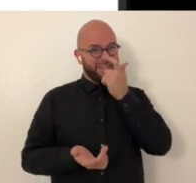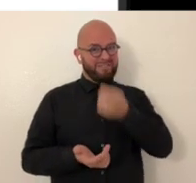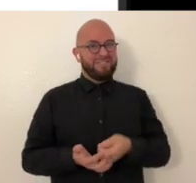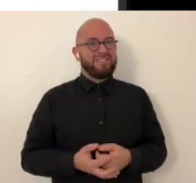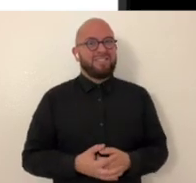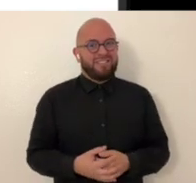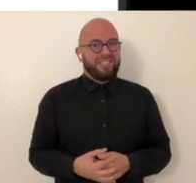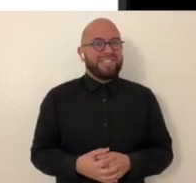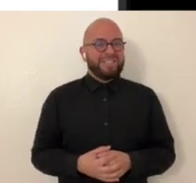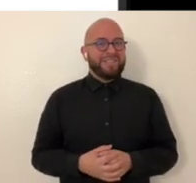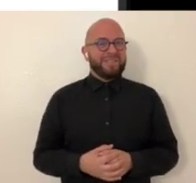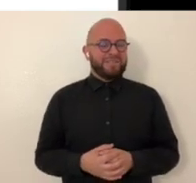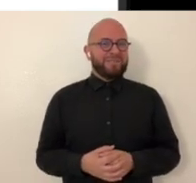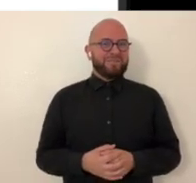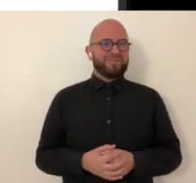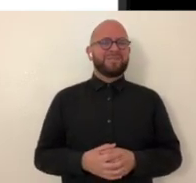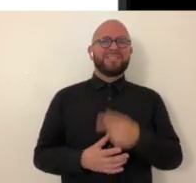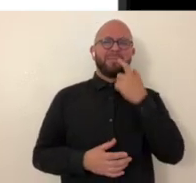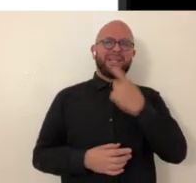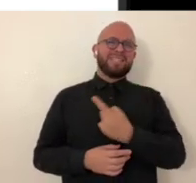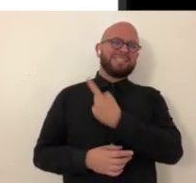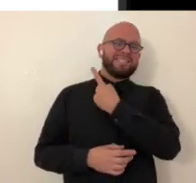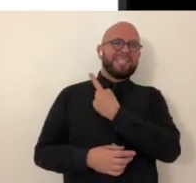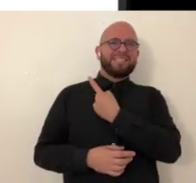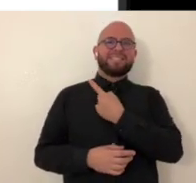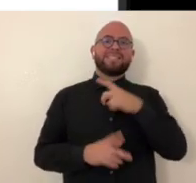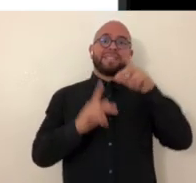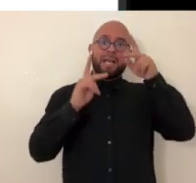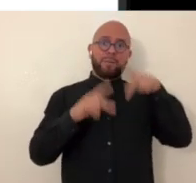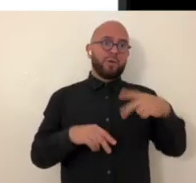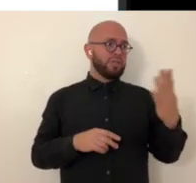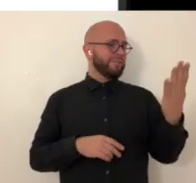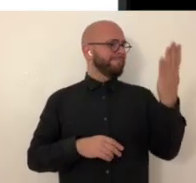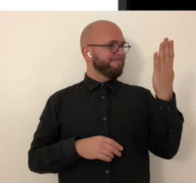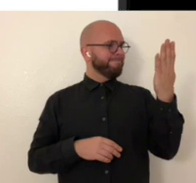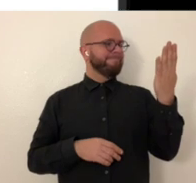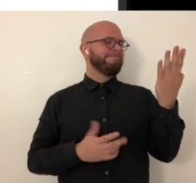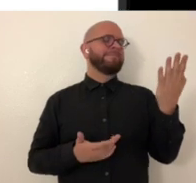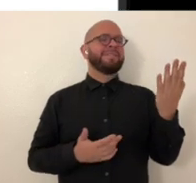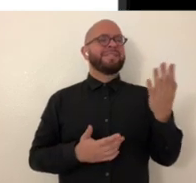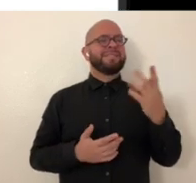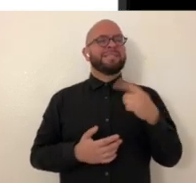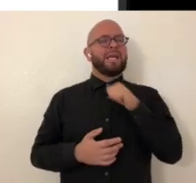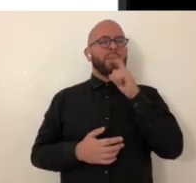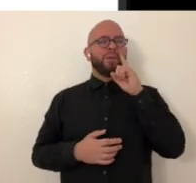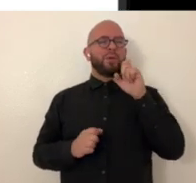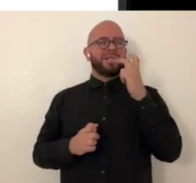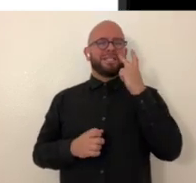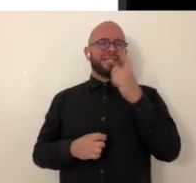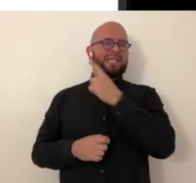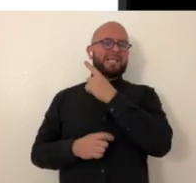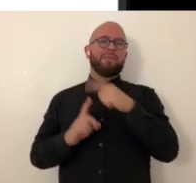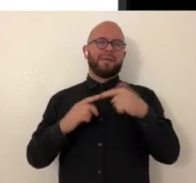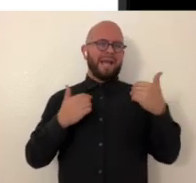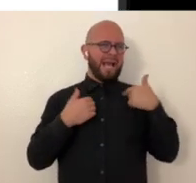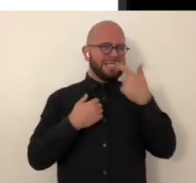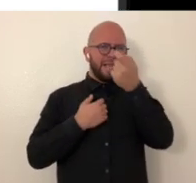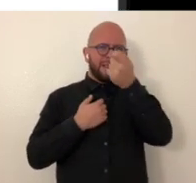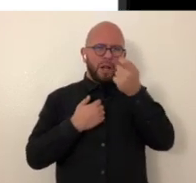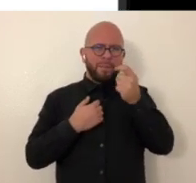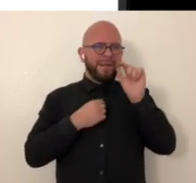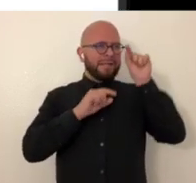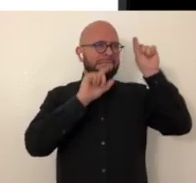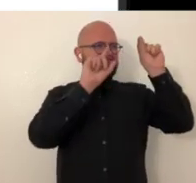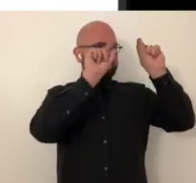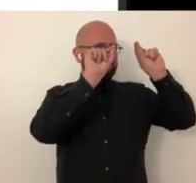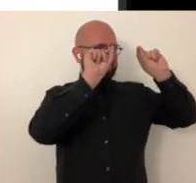you figure that it'll be really interesting you know because this piece in person you don't really get that from